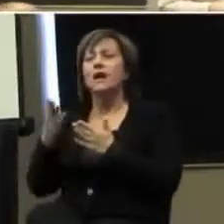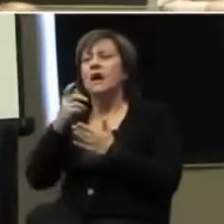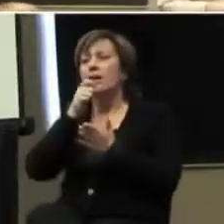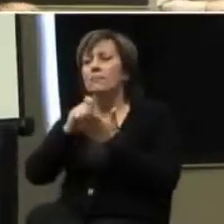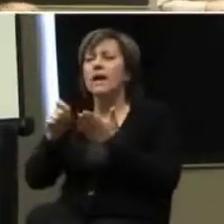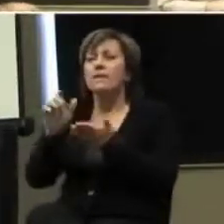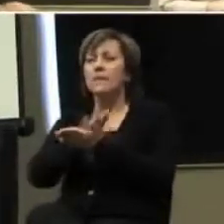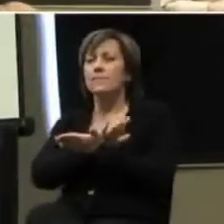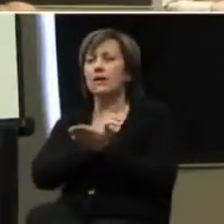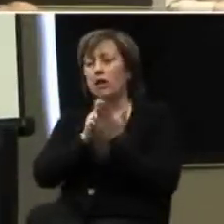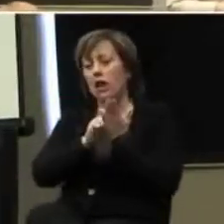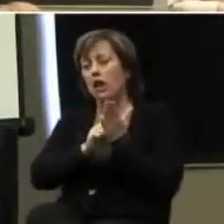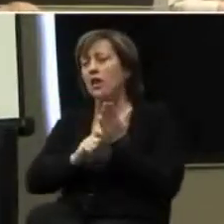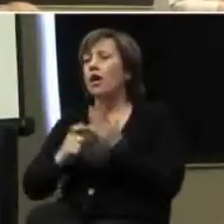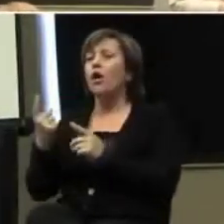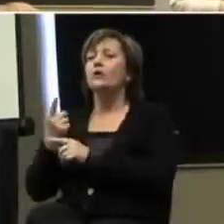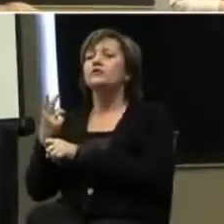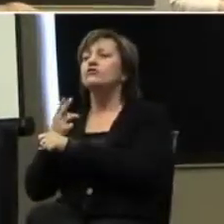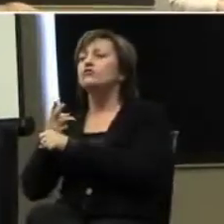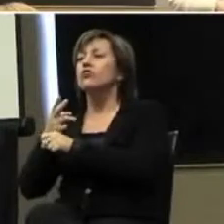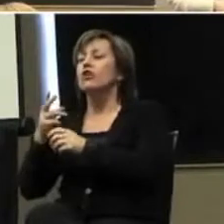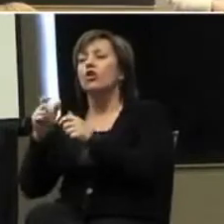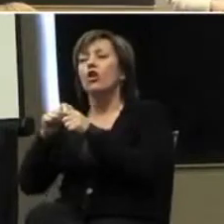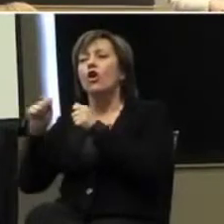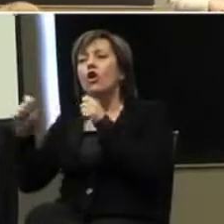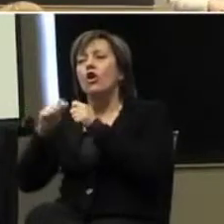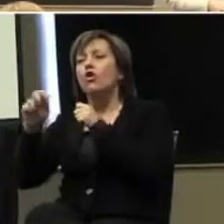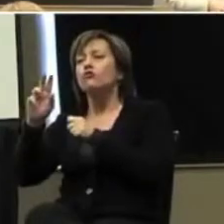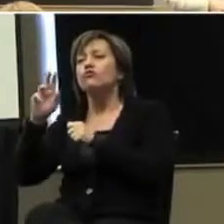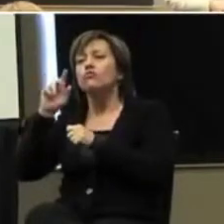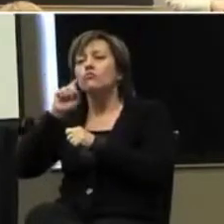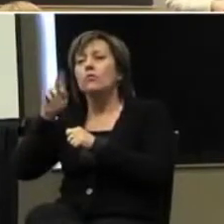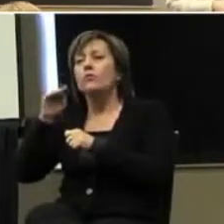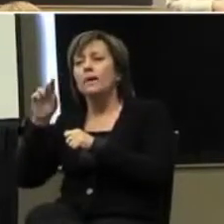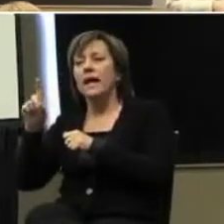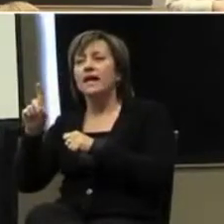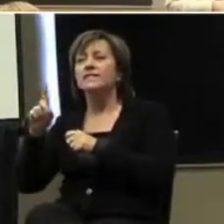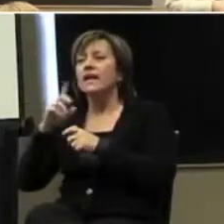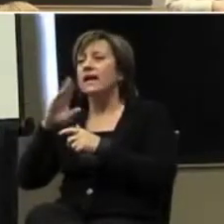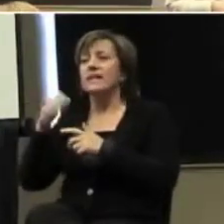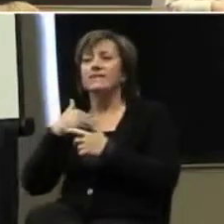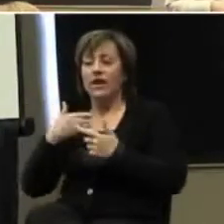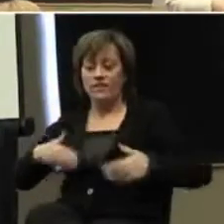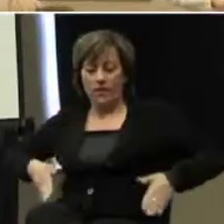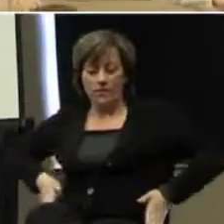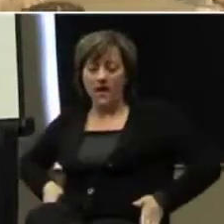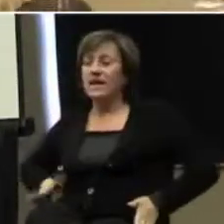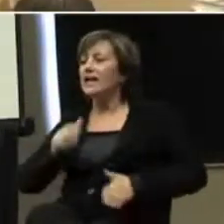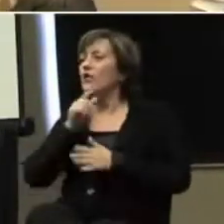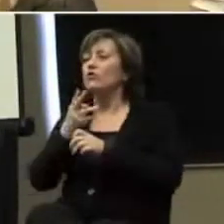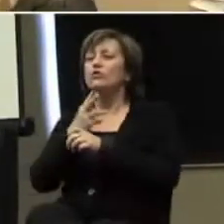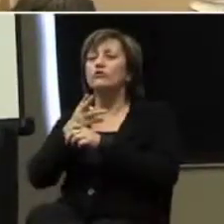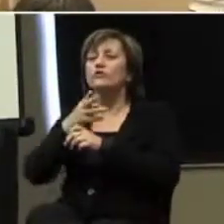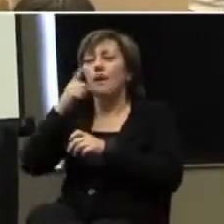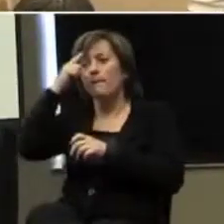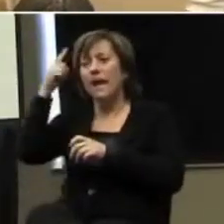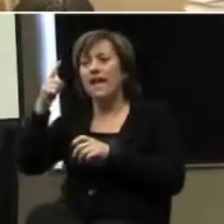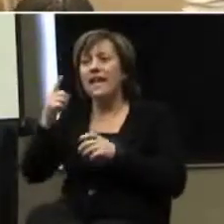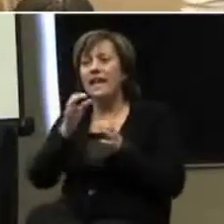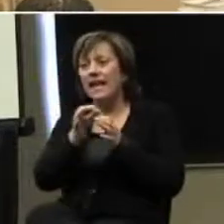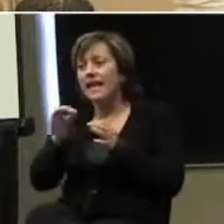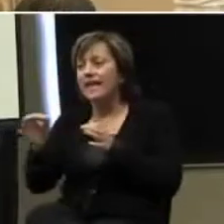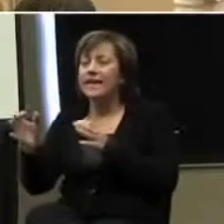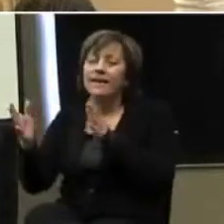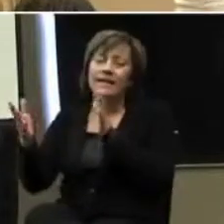stuff like that. I always use rubber bands or something that I can manipulate. I never have pockets, so I don't use pennies and stuff like that.